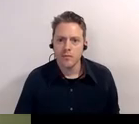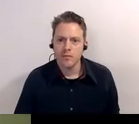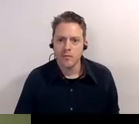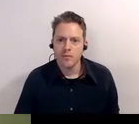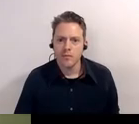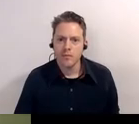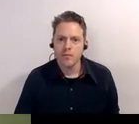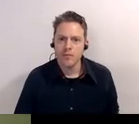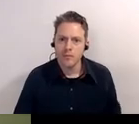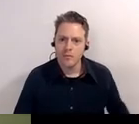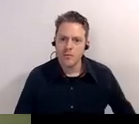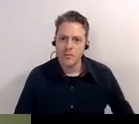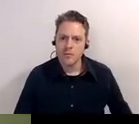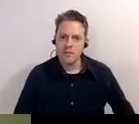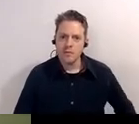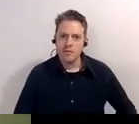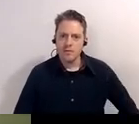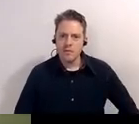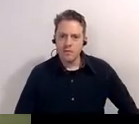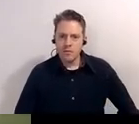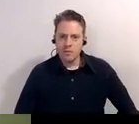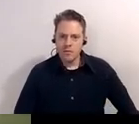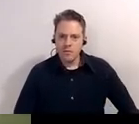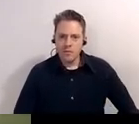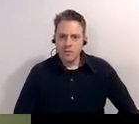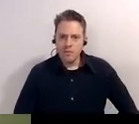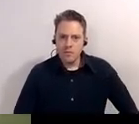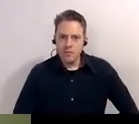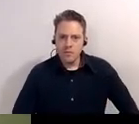says thank you it was a great presentation um